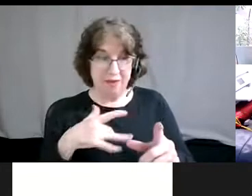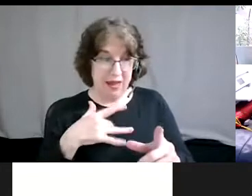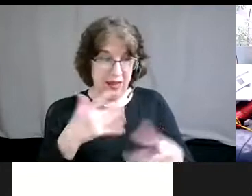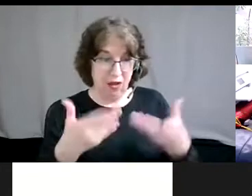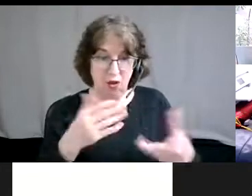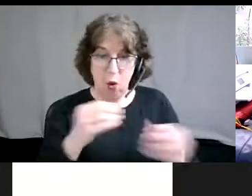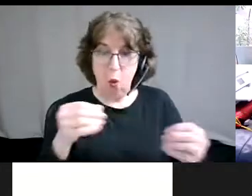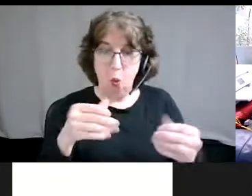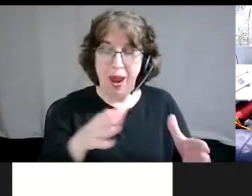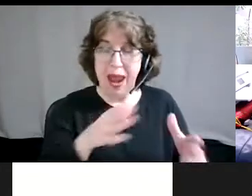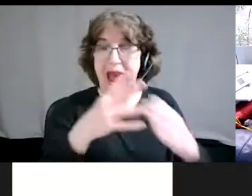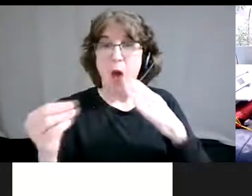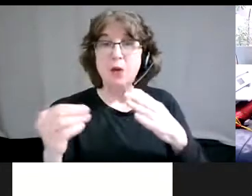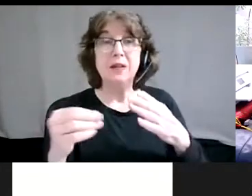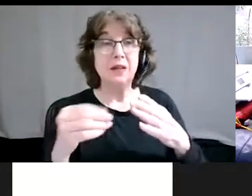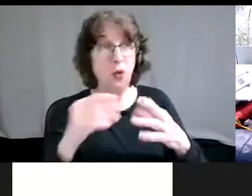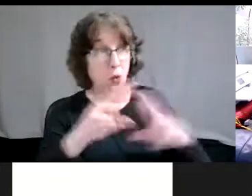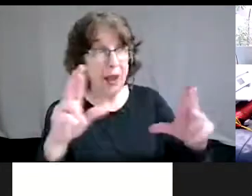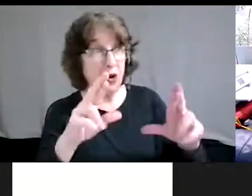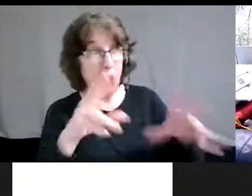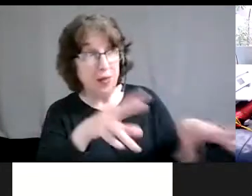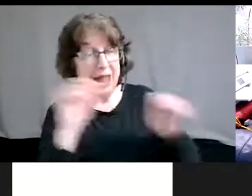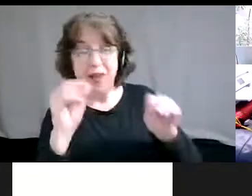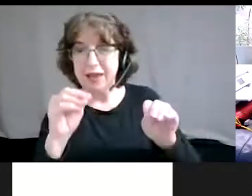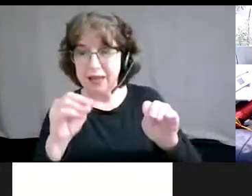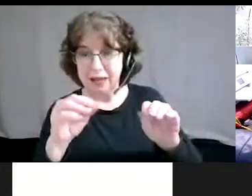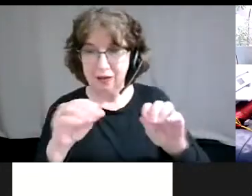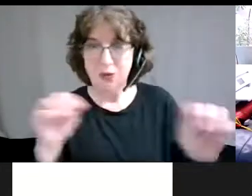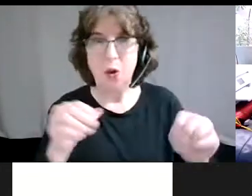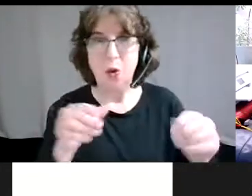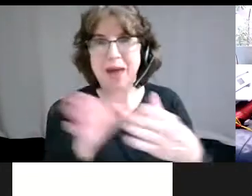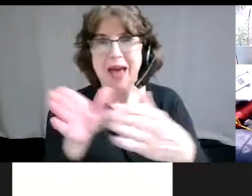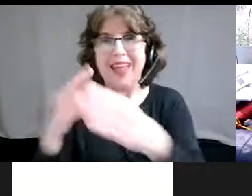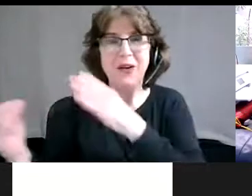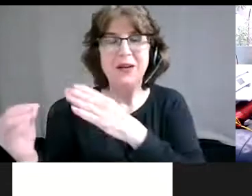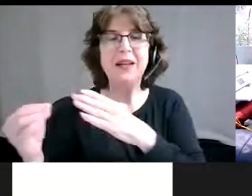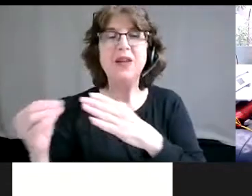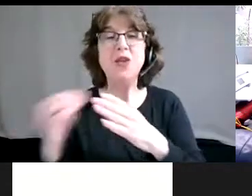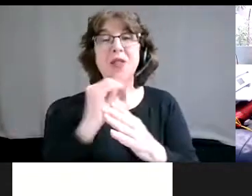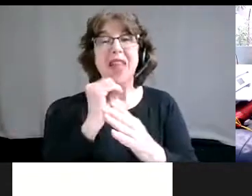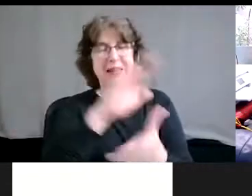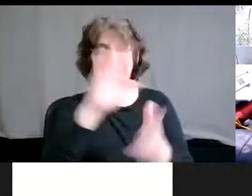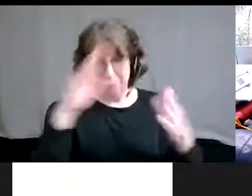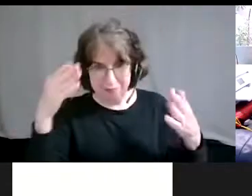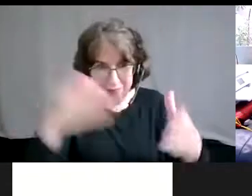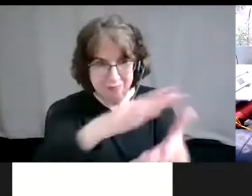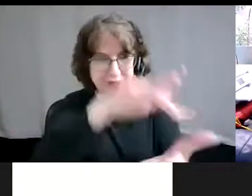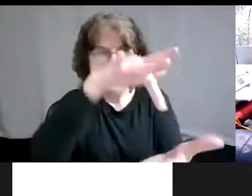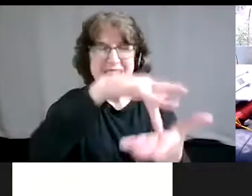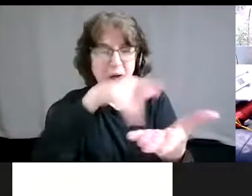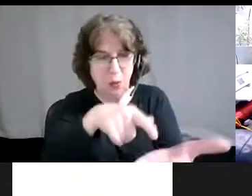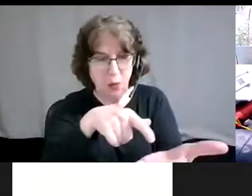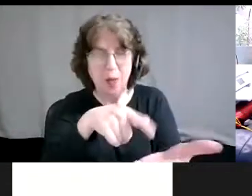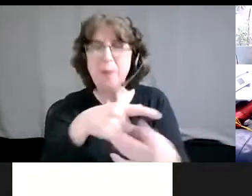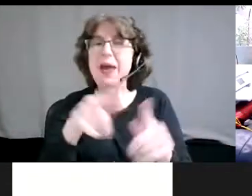So that sort of vortex piece is sort of at the center of that, as well as sort of an embracing and a welcoming